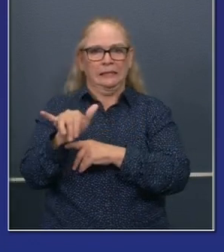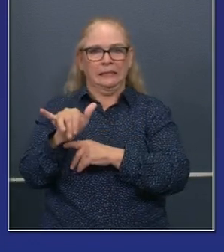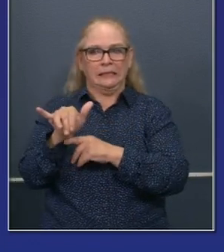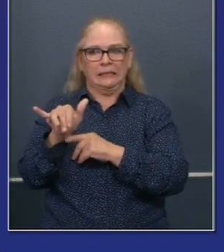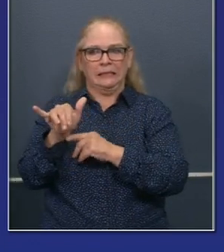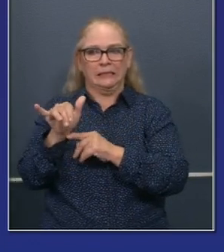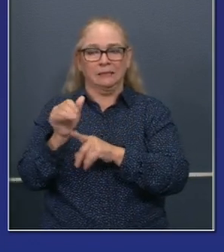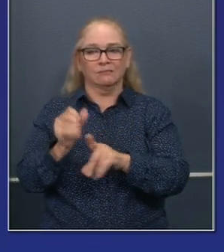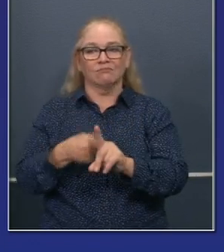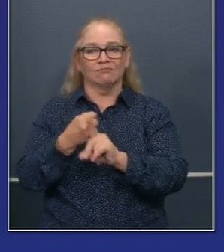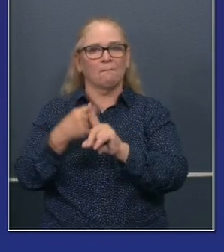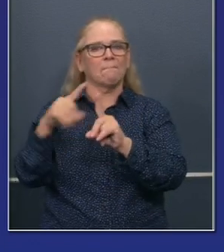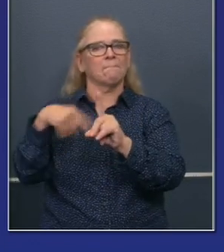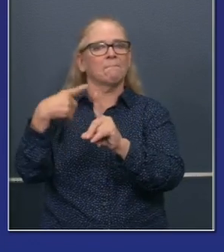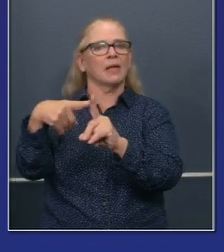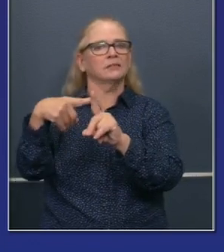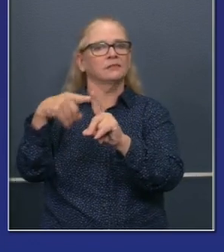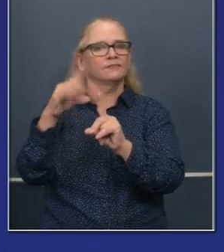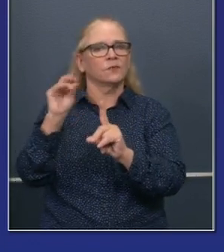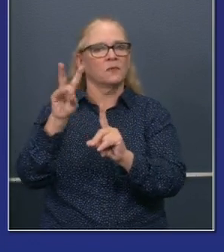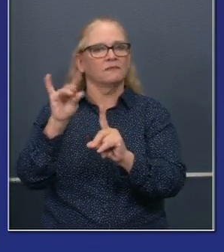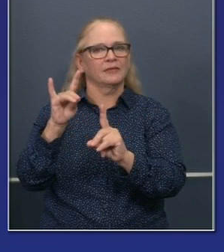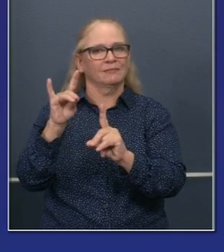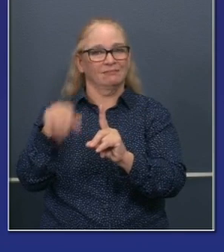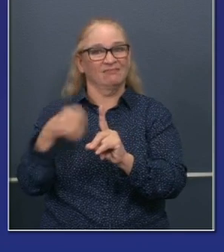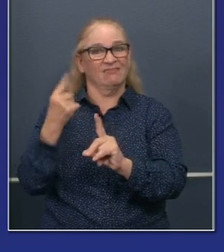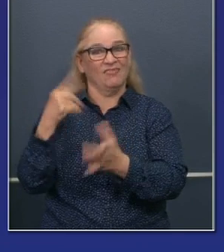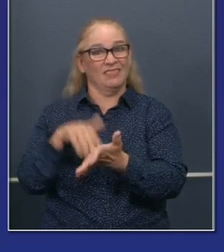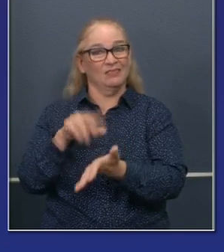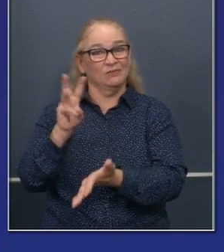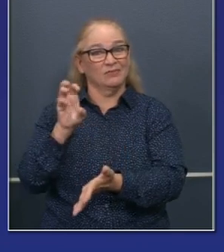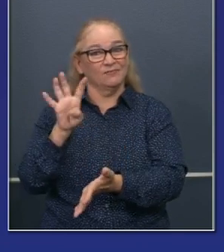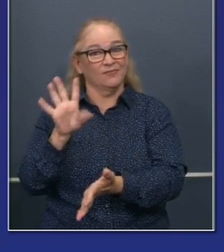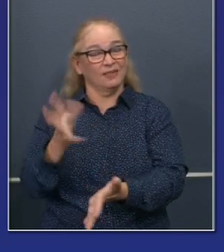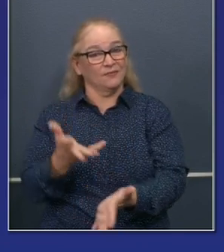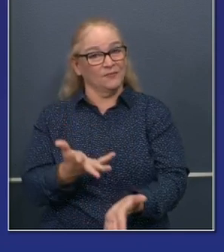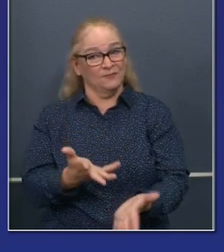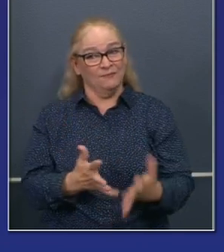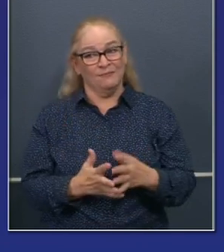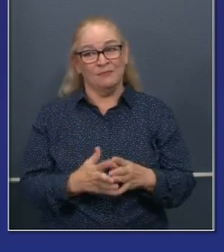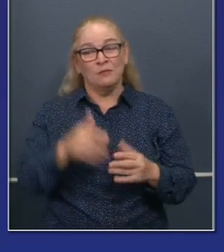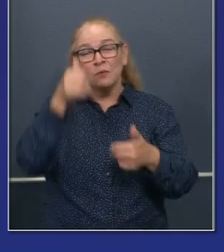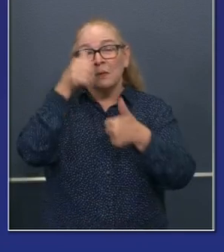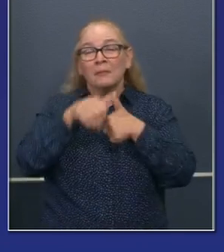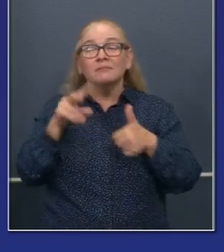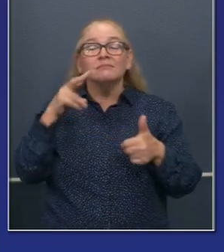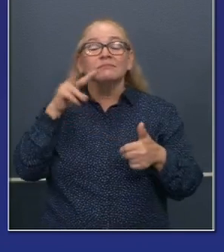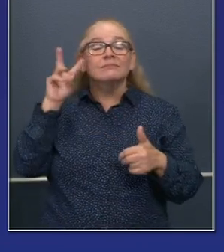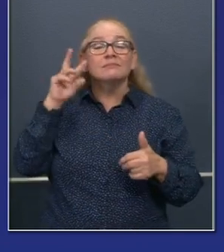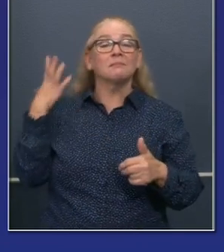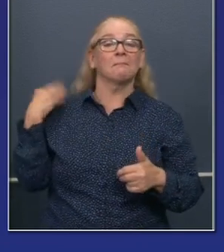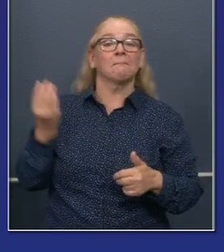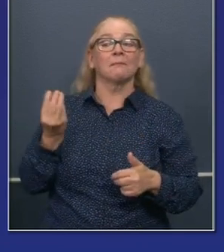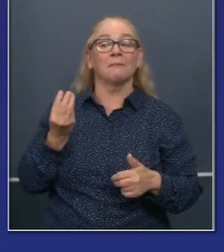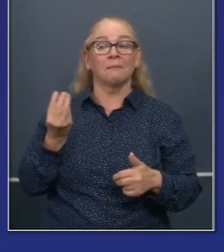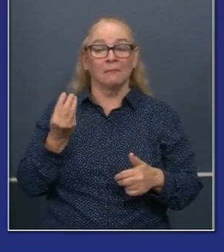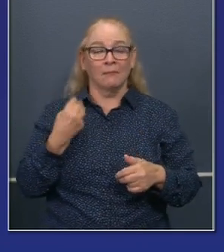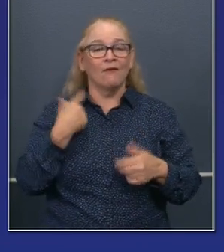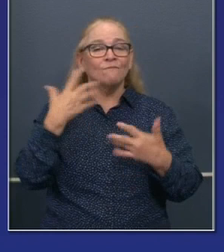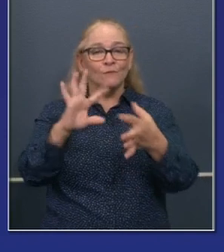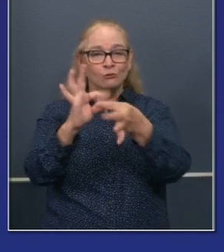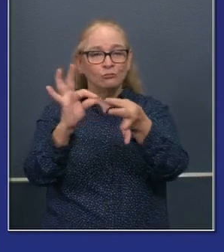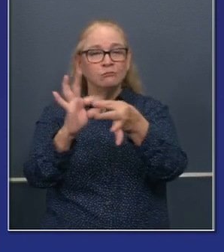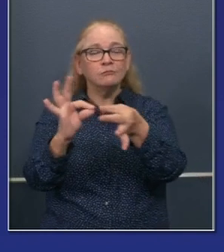Now, I mentioned on Monday that this week over the next, you know, few days, um, up to 72 hours through tomorrow